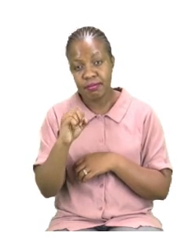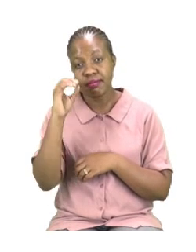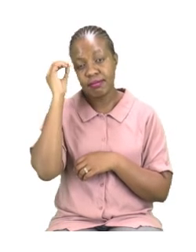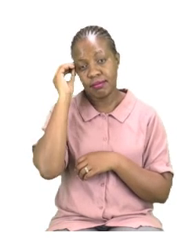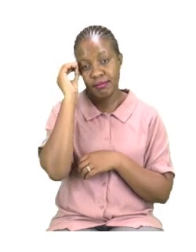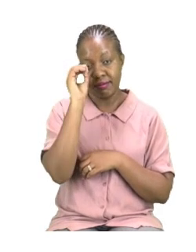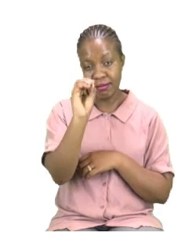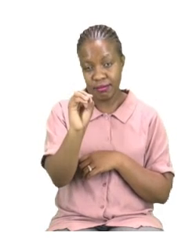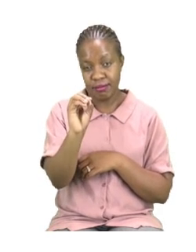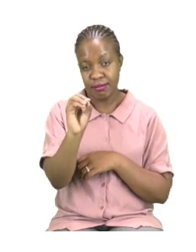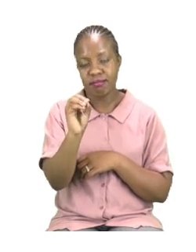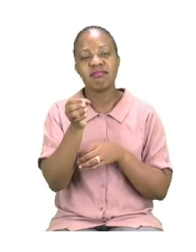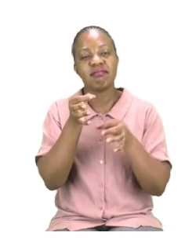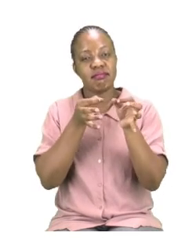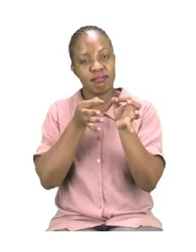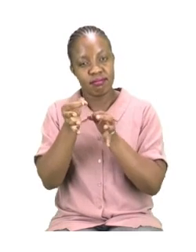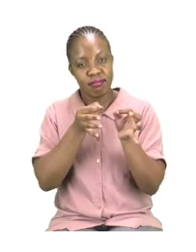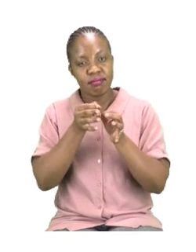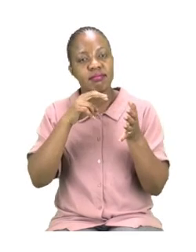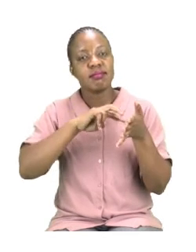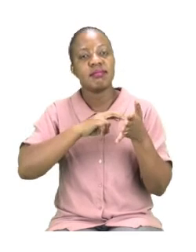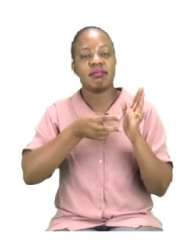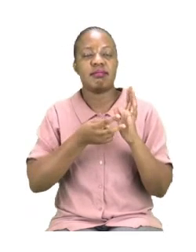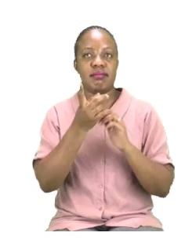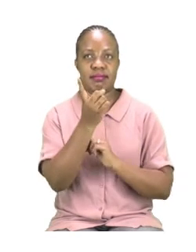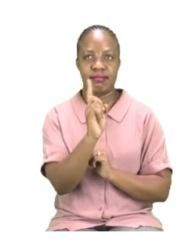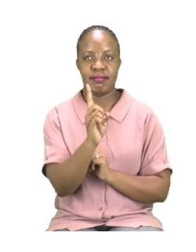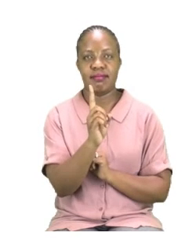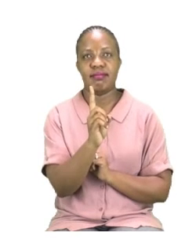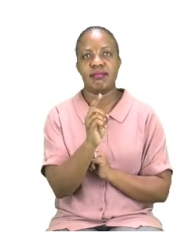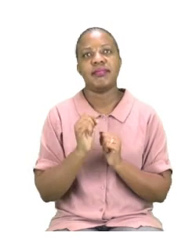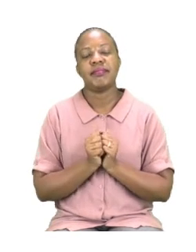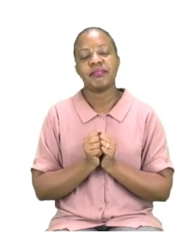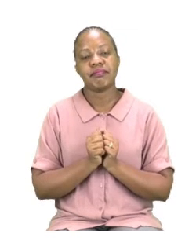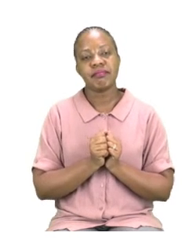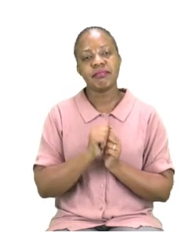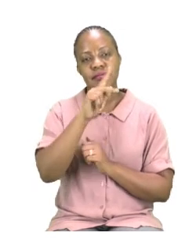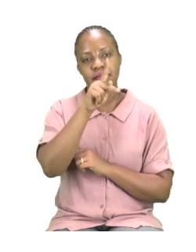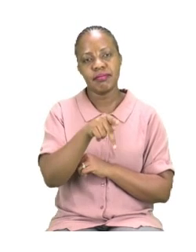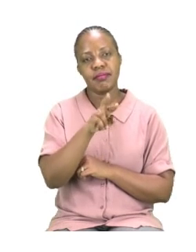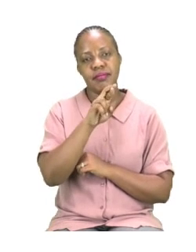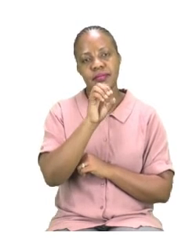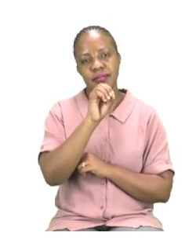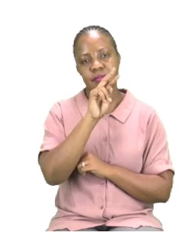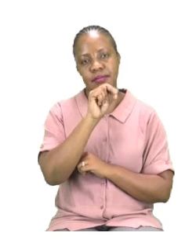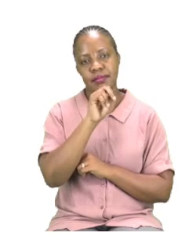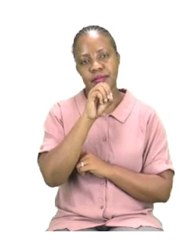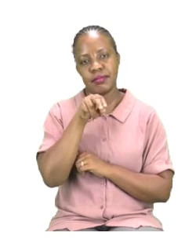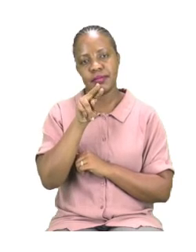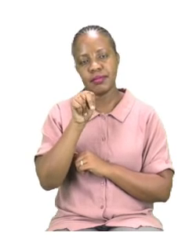can tell you. A pronoun is a word that is used to replace a noun